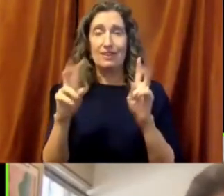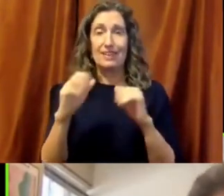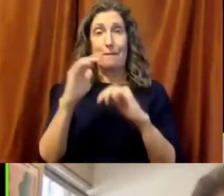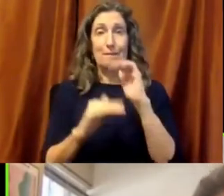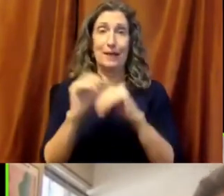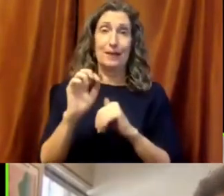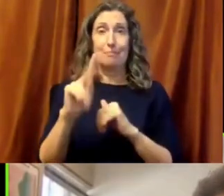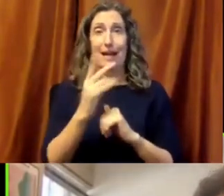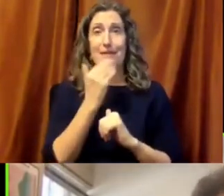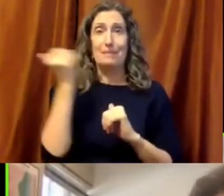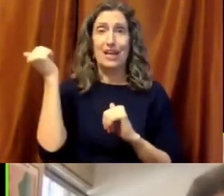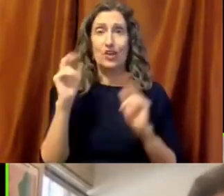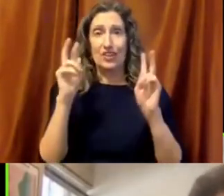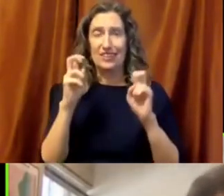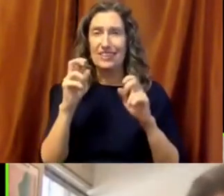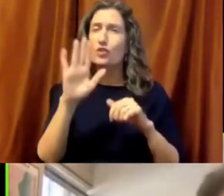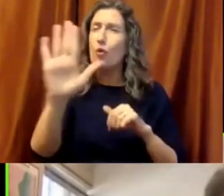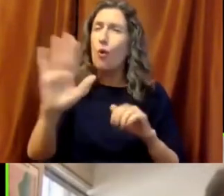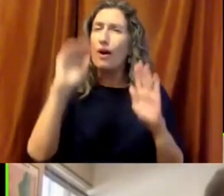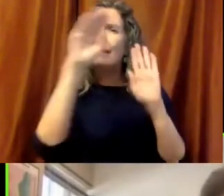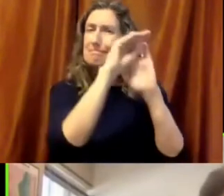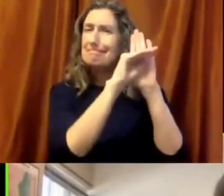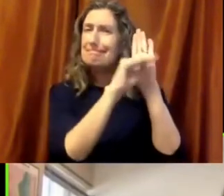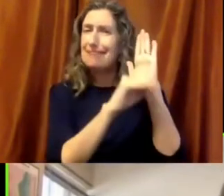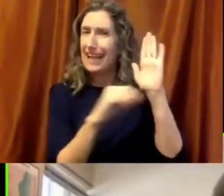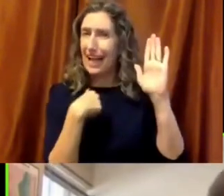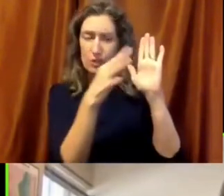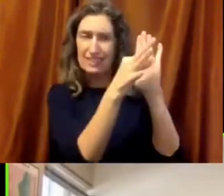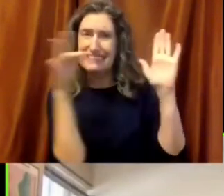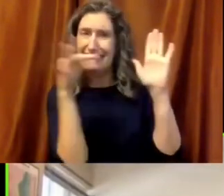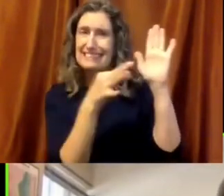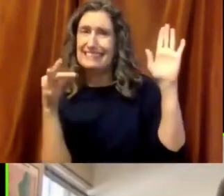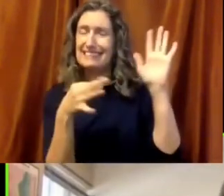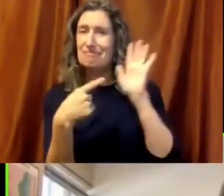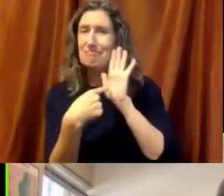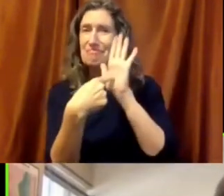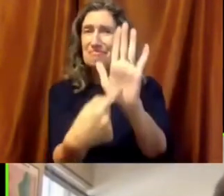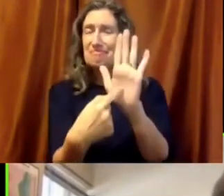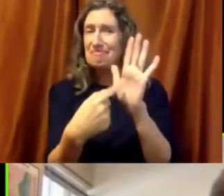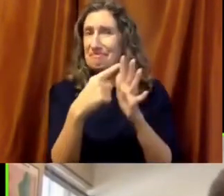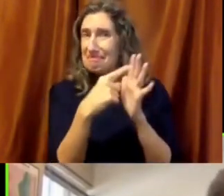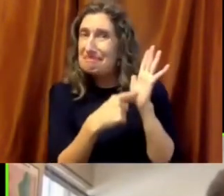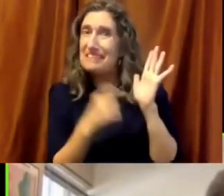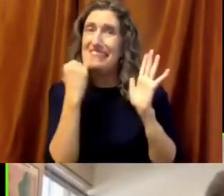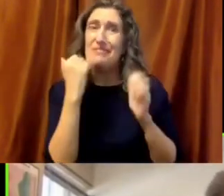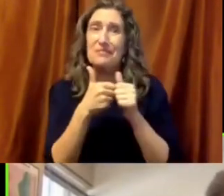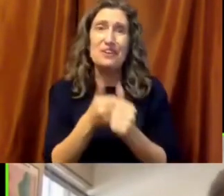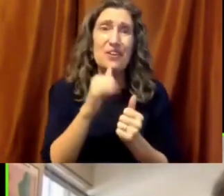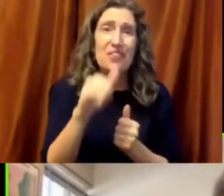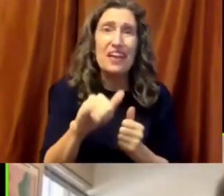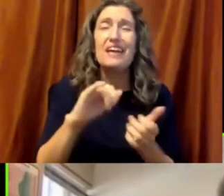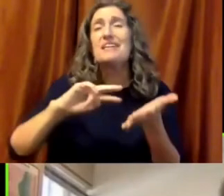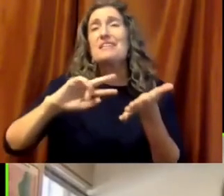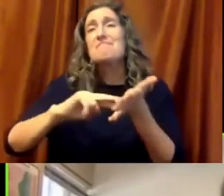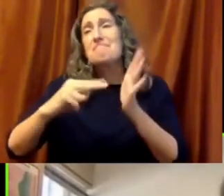better. Is there some guidance or ideas or some things to point to that